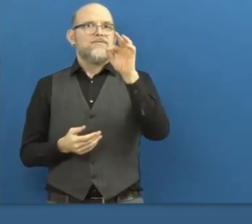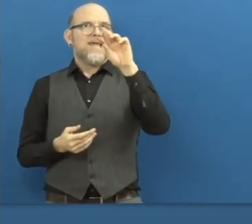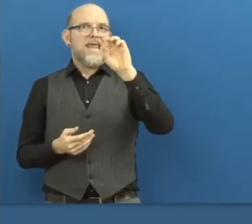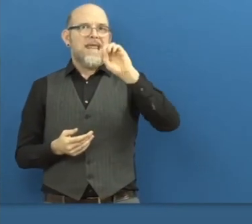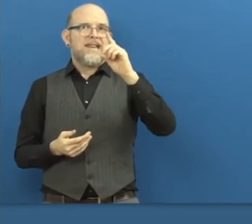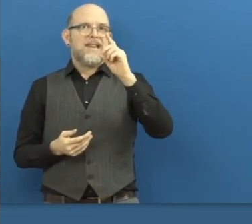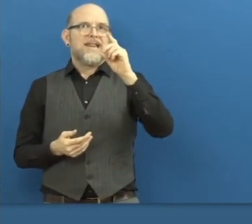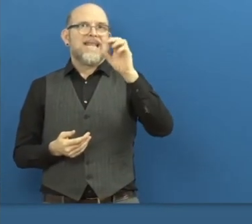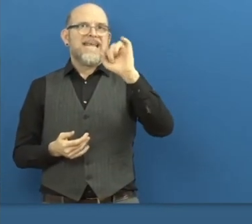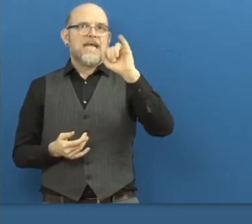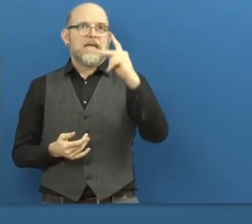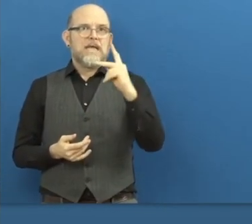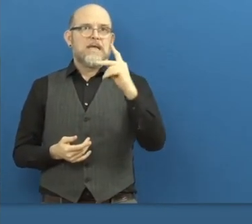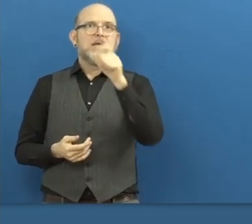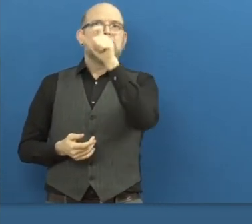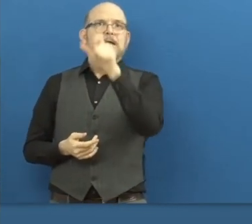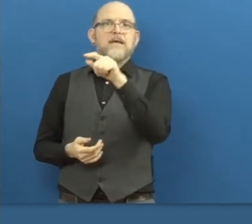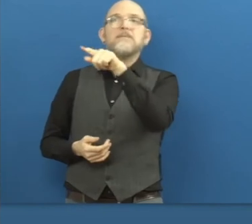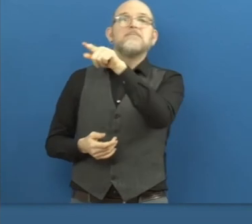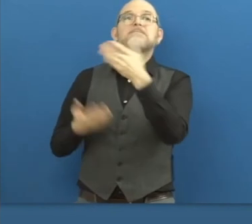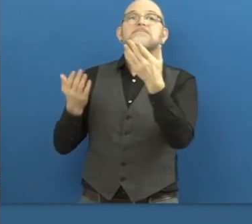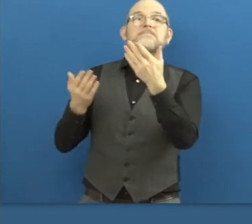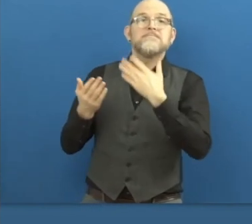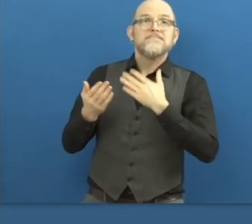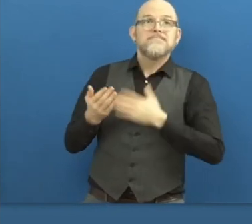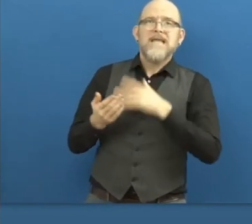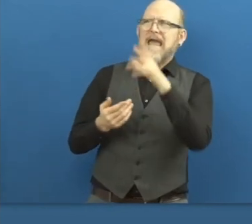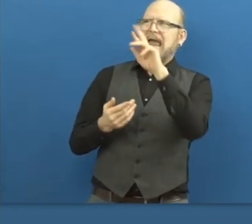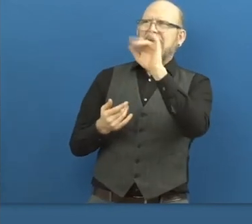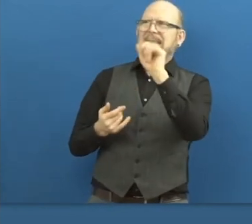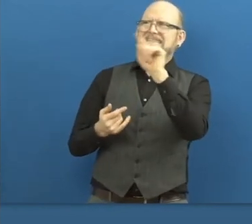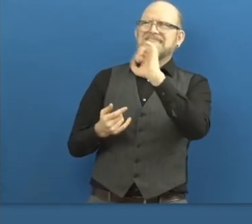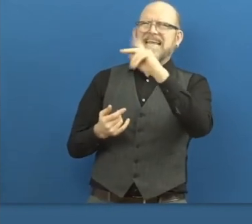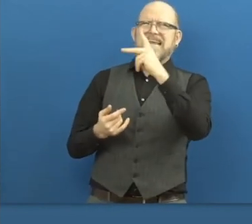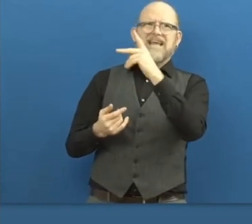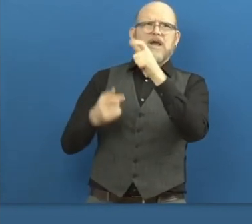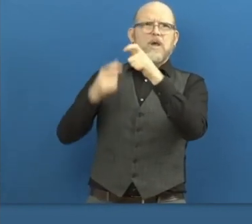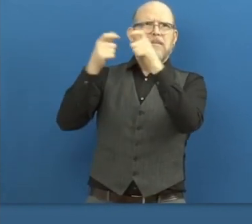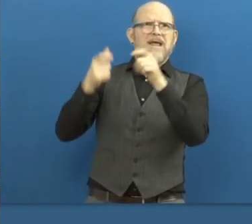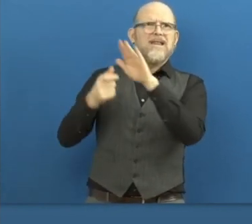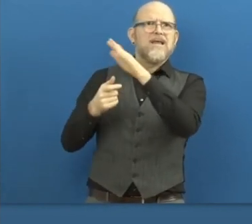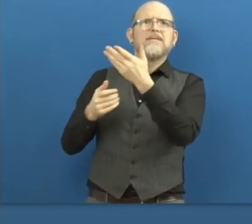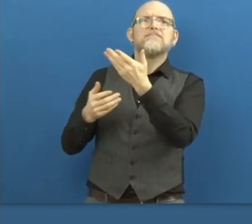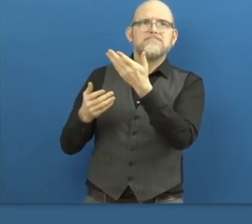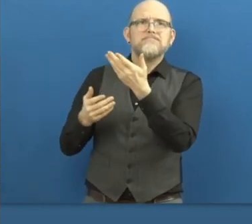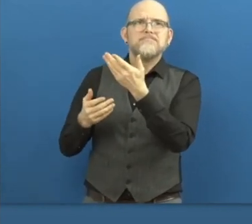quickly ask members of the Alliance, as we grandly call ourselves, capital A.